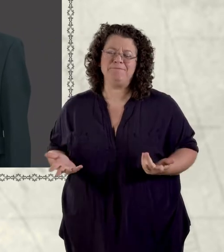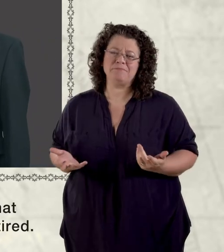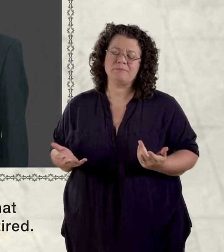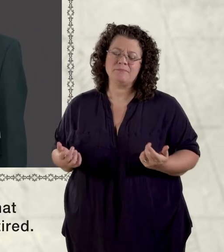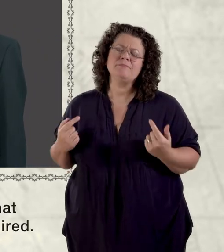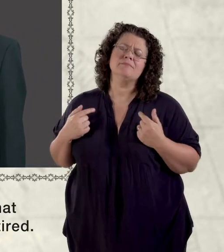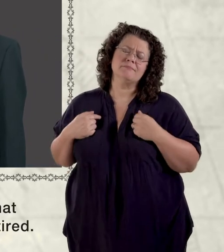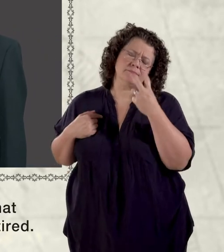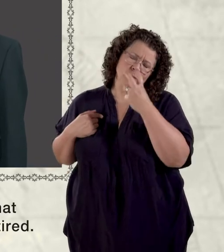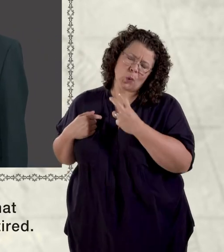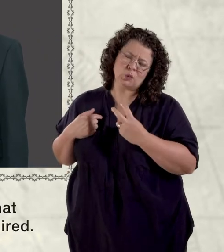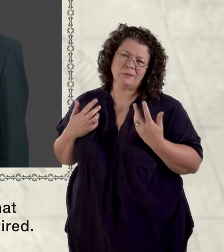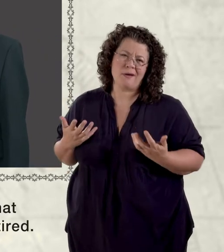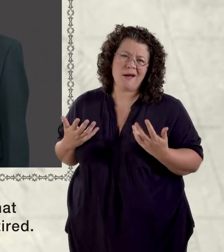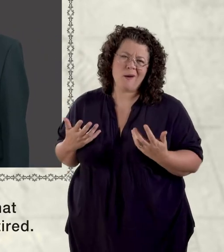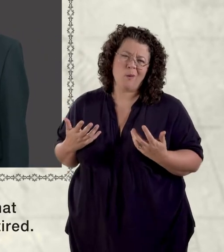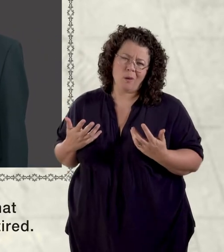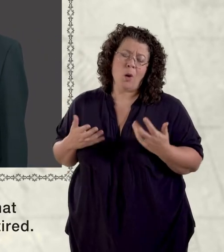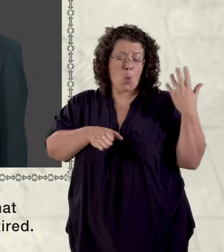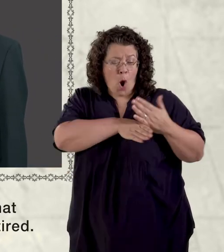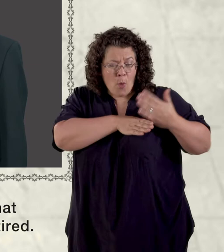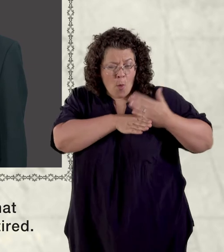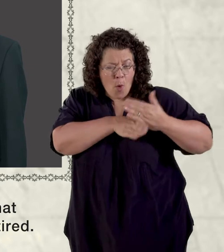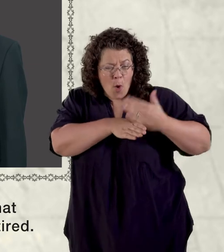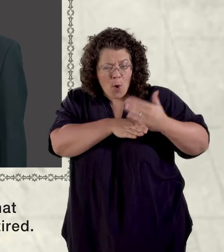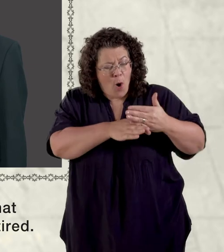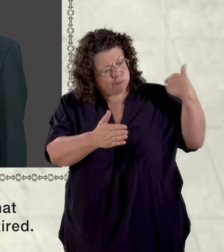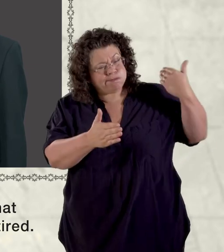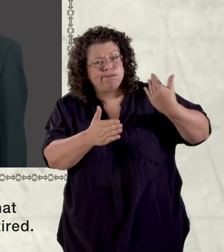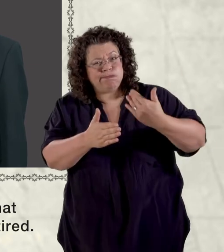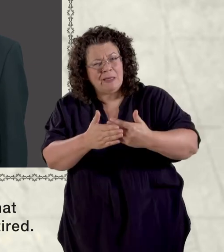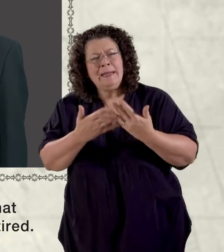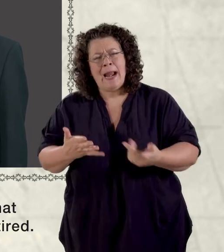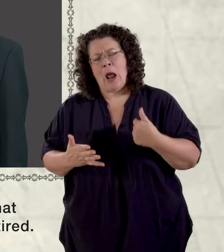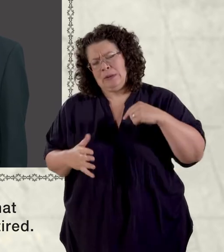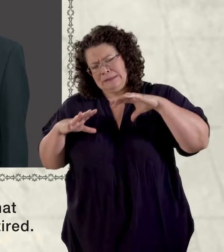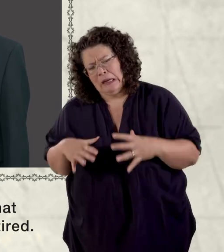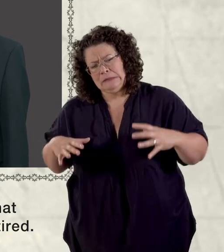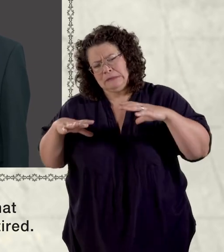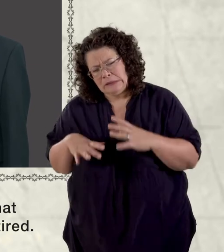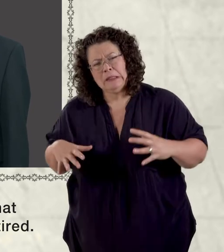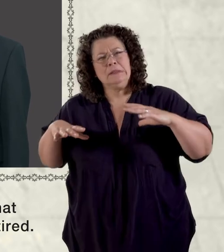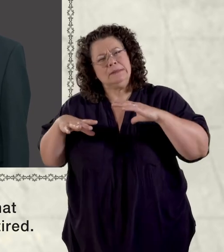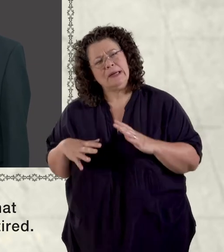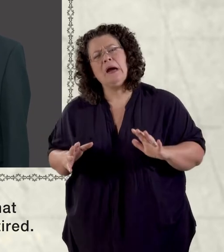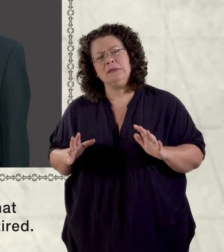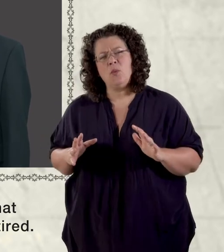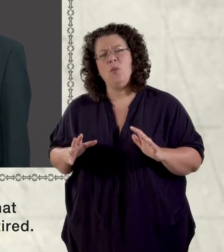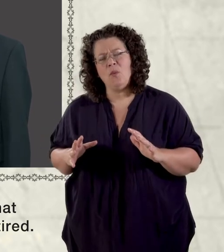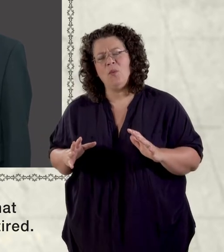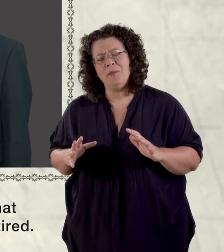i'm an old man now and after all that work work work and very tired tired tired